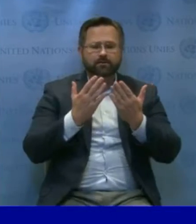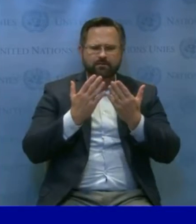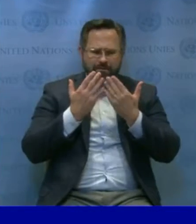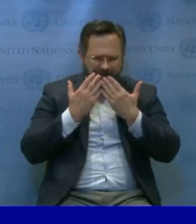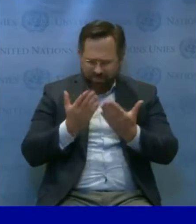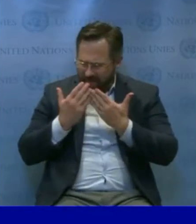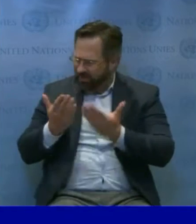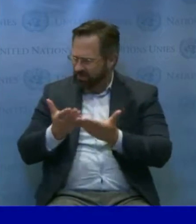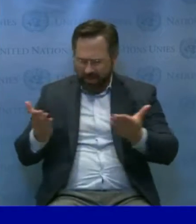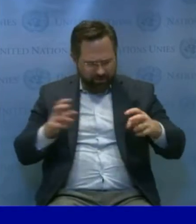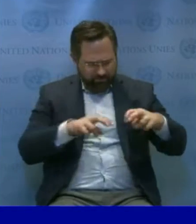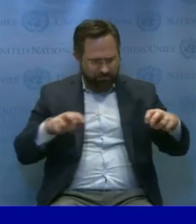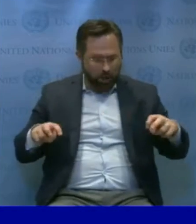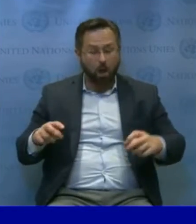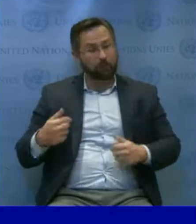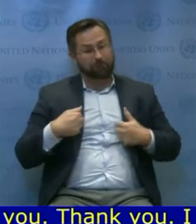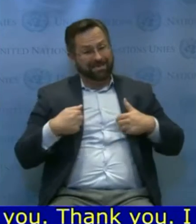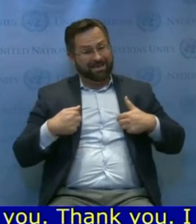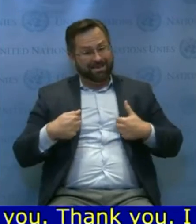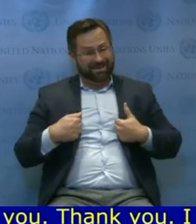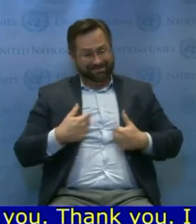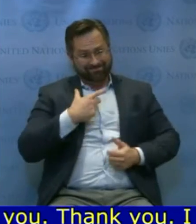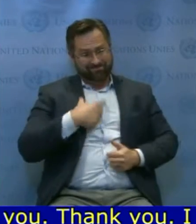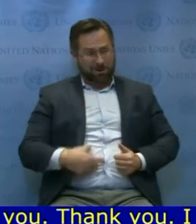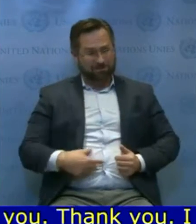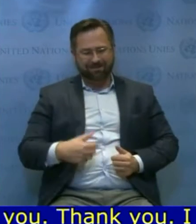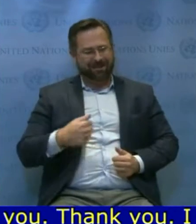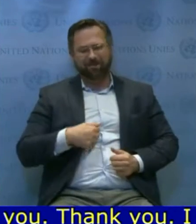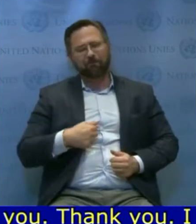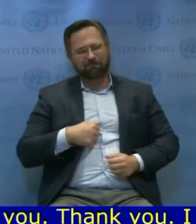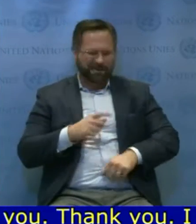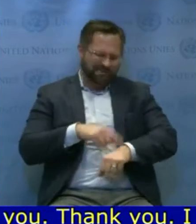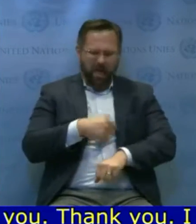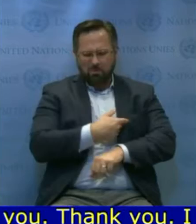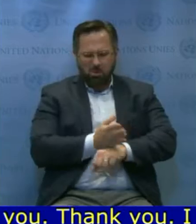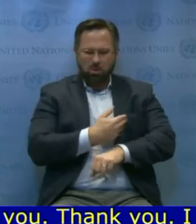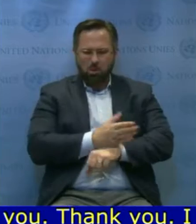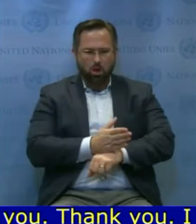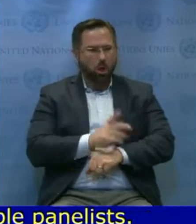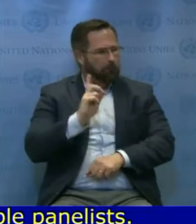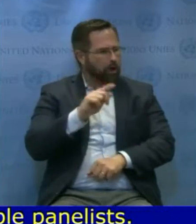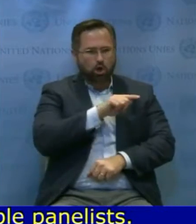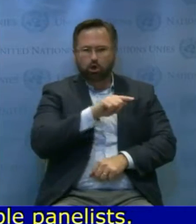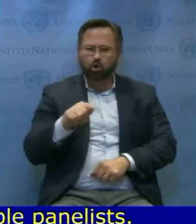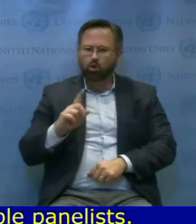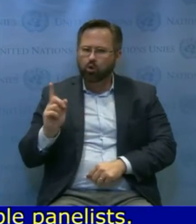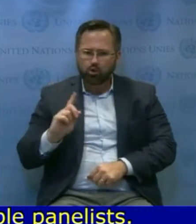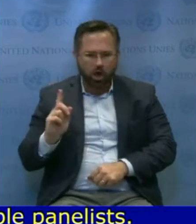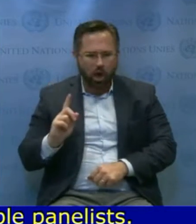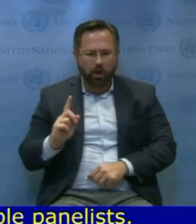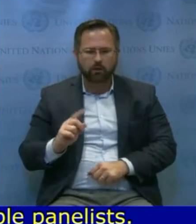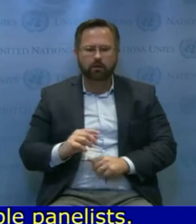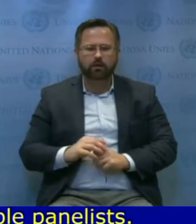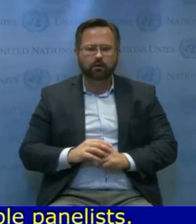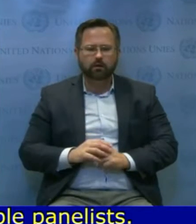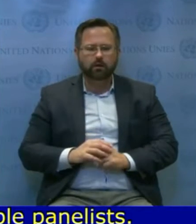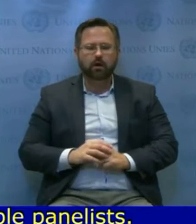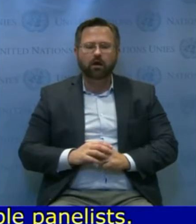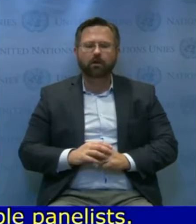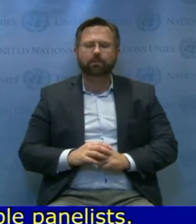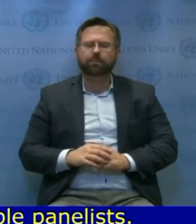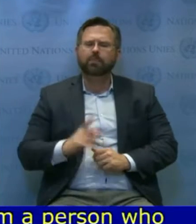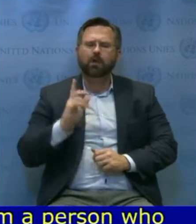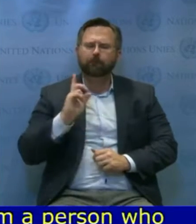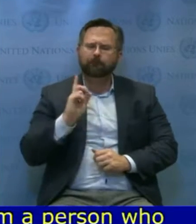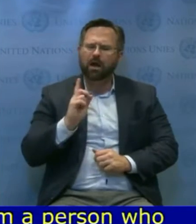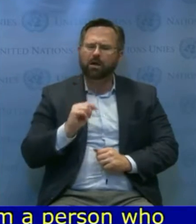tends not to follow the protocol, so apologies, but you haven't just delivered statements. You have